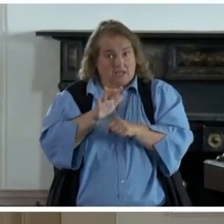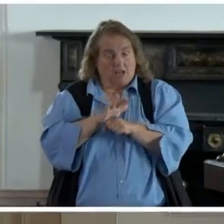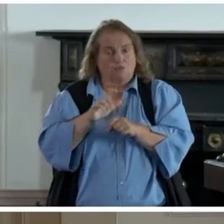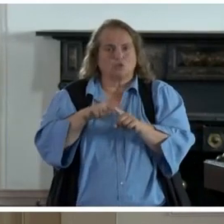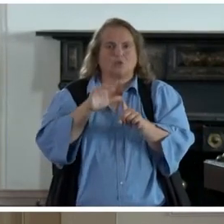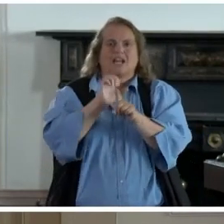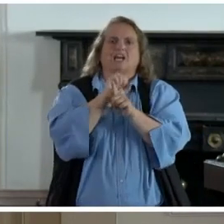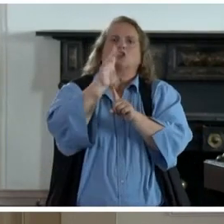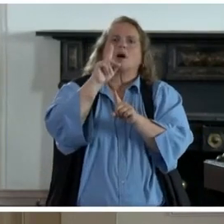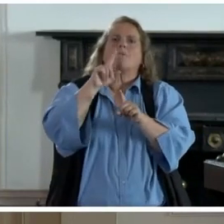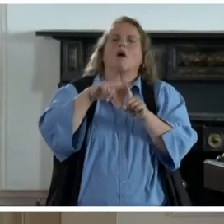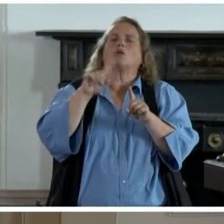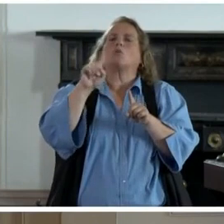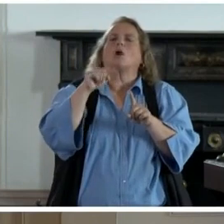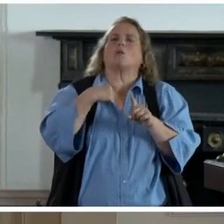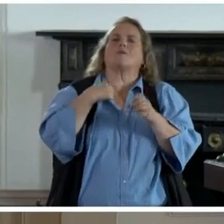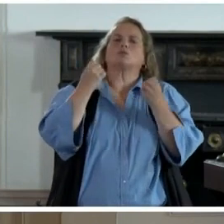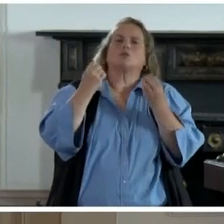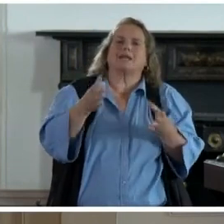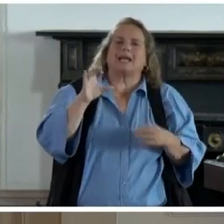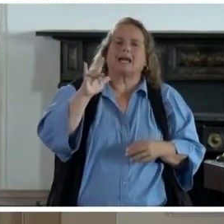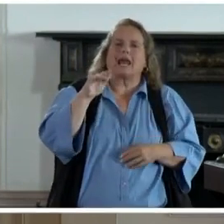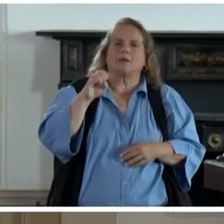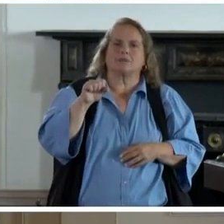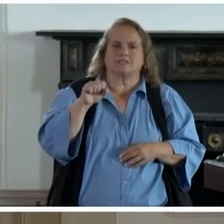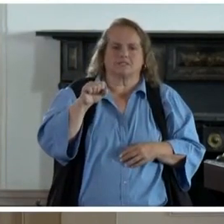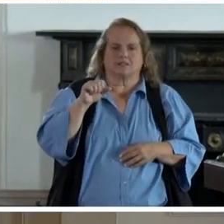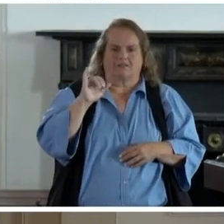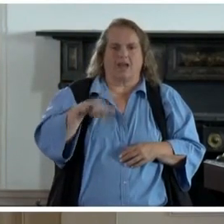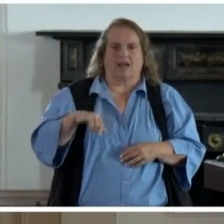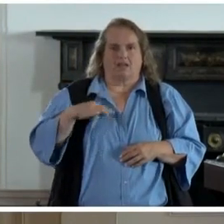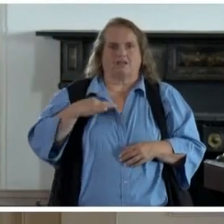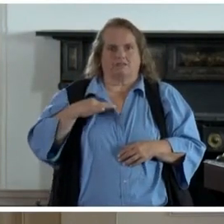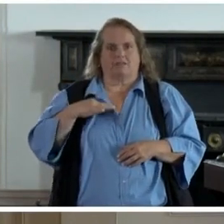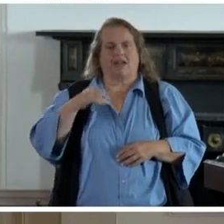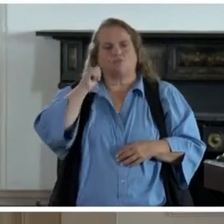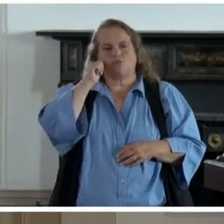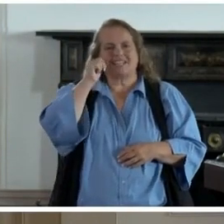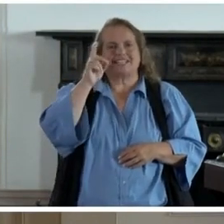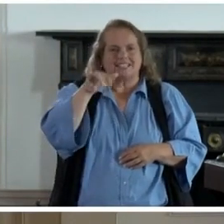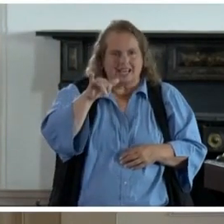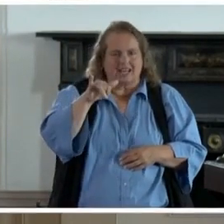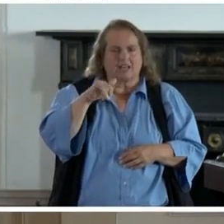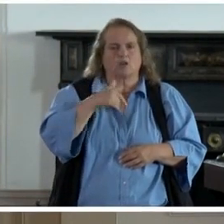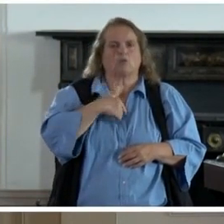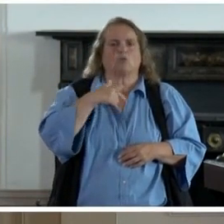catch up on the fact that we have so many claims filed every single day. Let's get absolutely absolutely current.